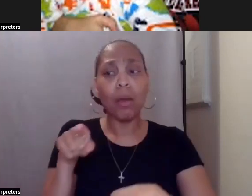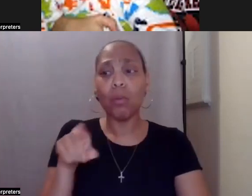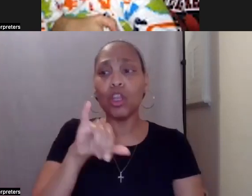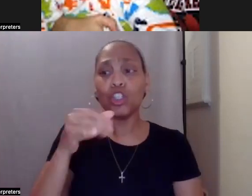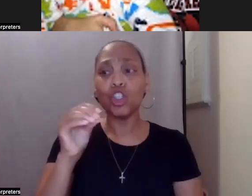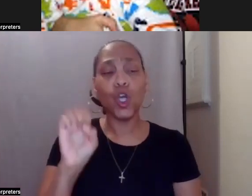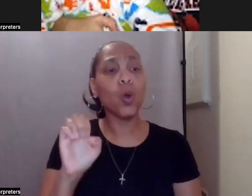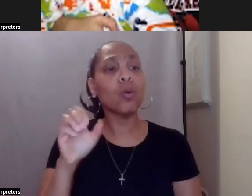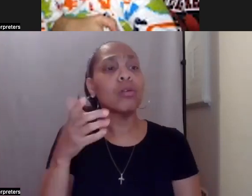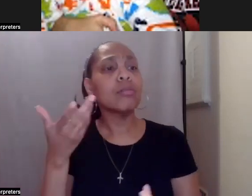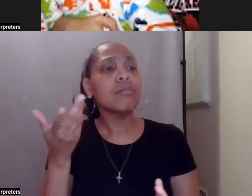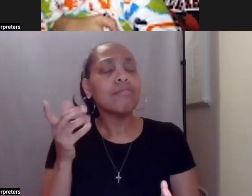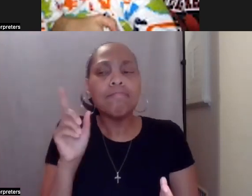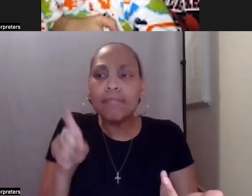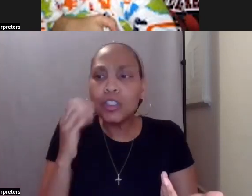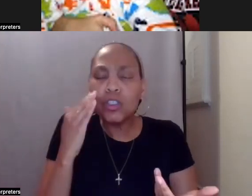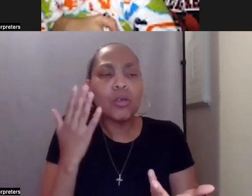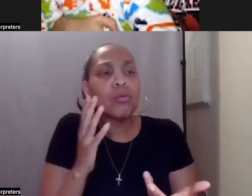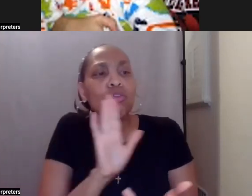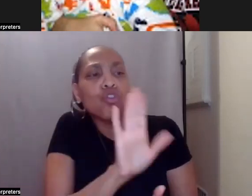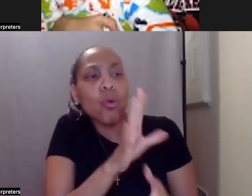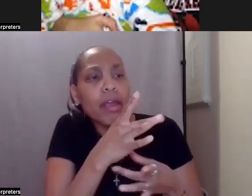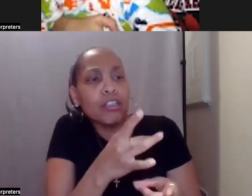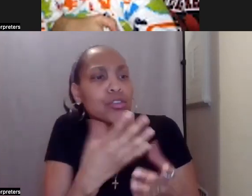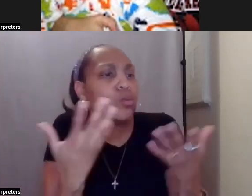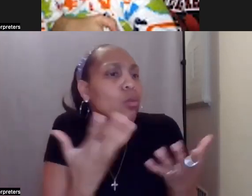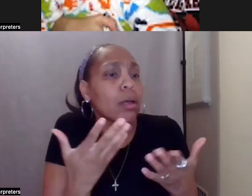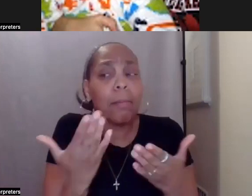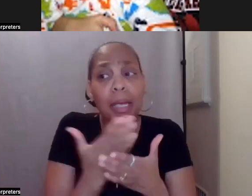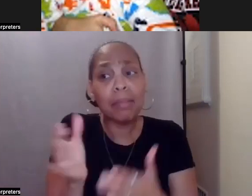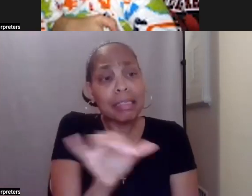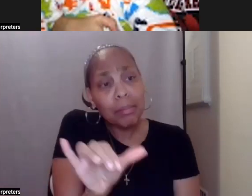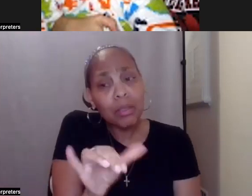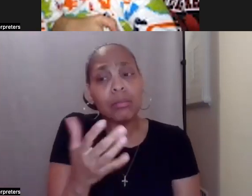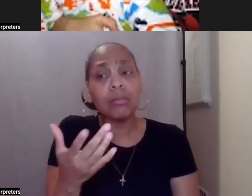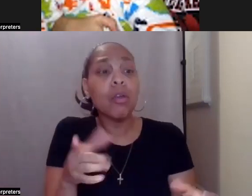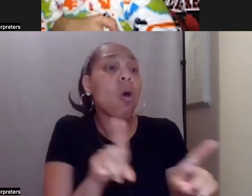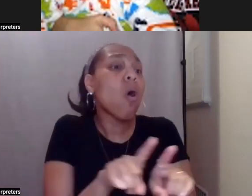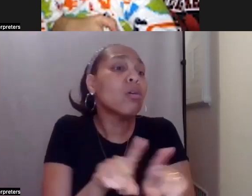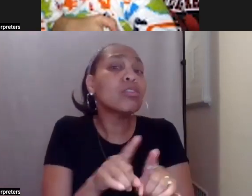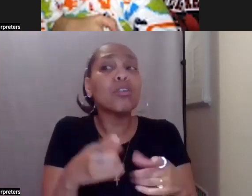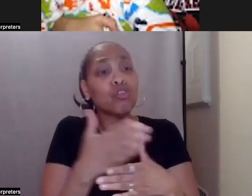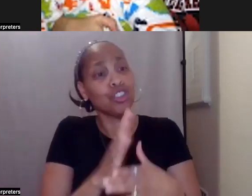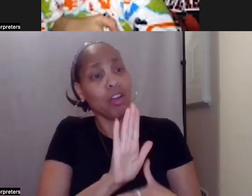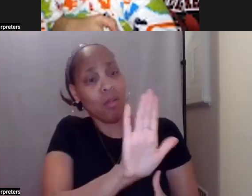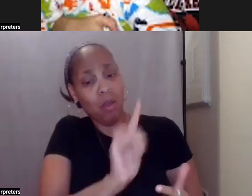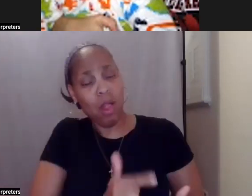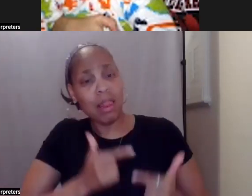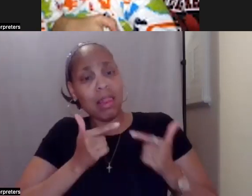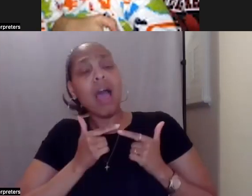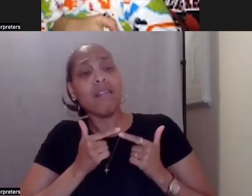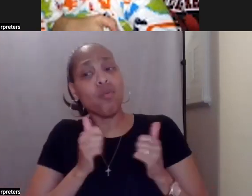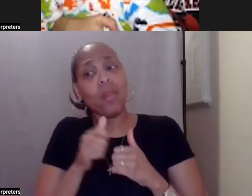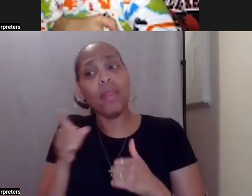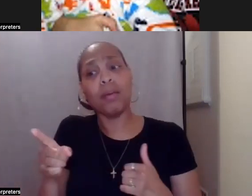It's important to Joe that those who support him also share their lives with him. He wants to hear about their weekend activities